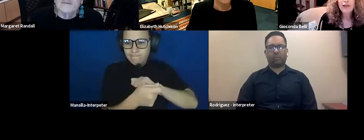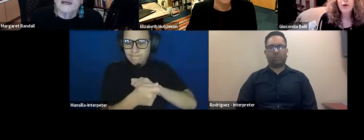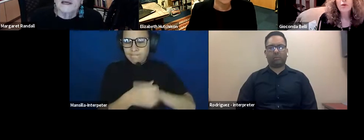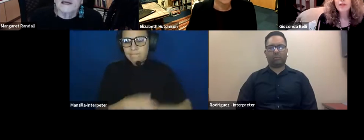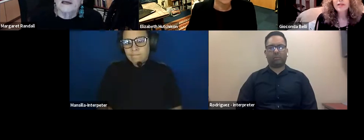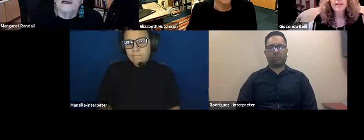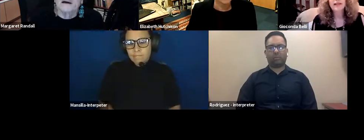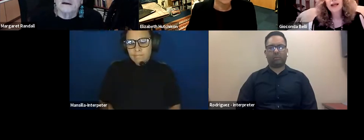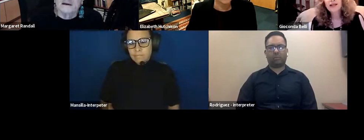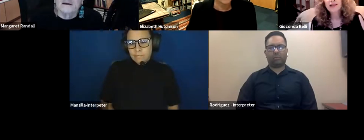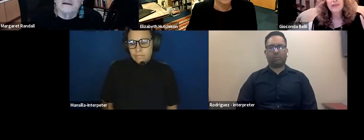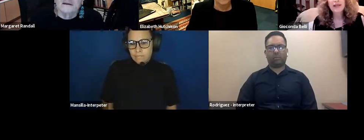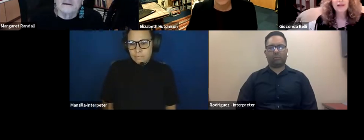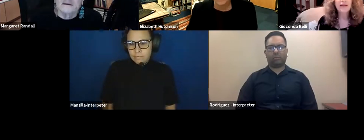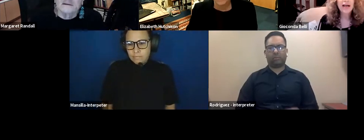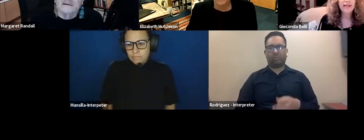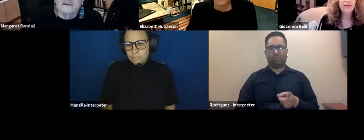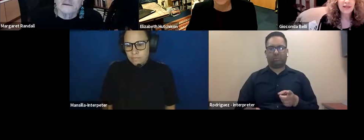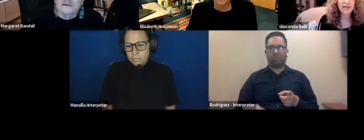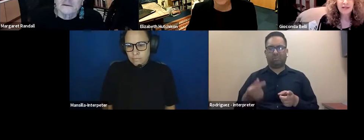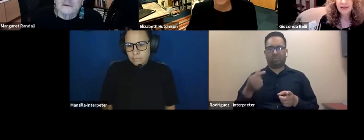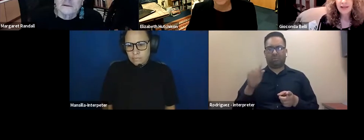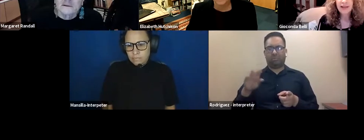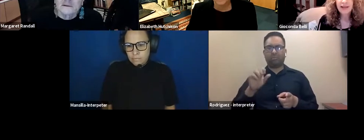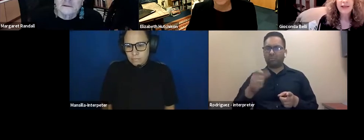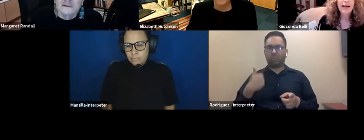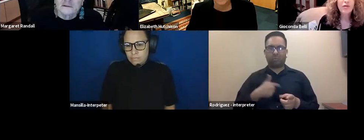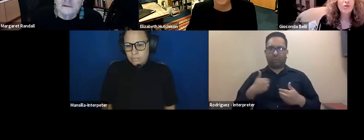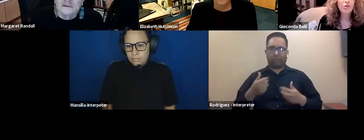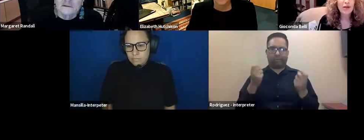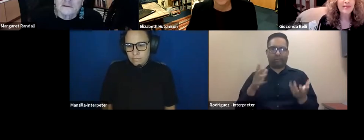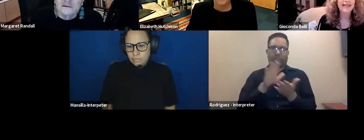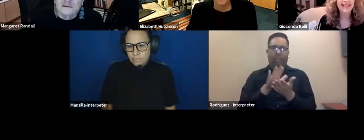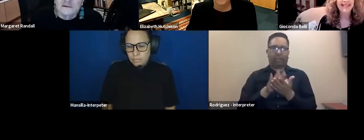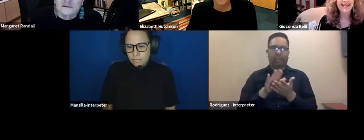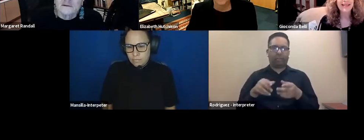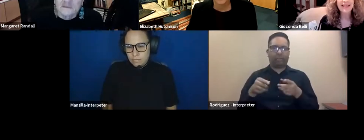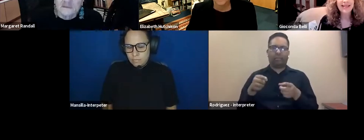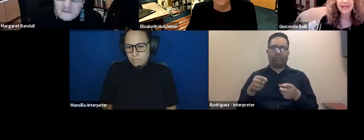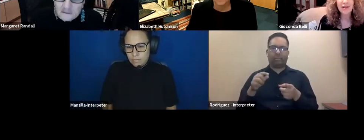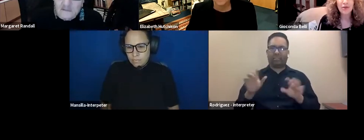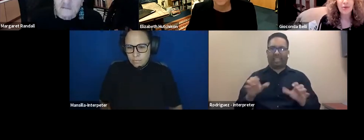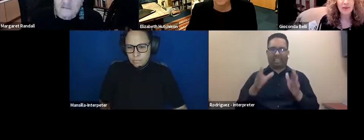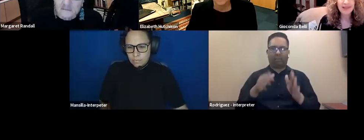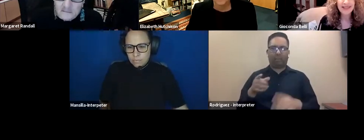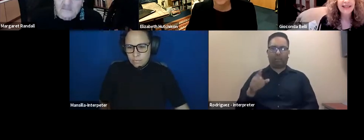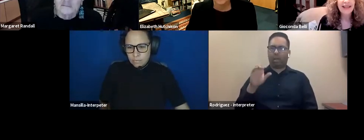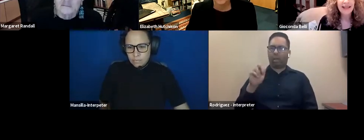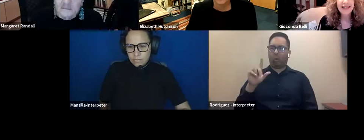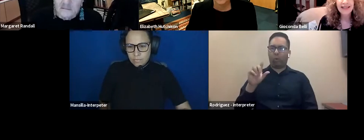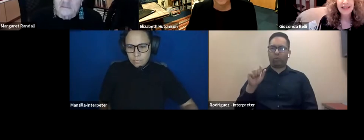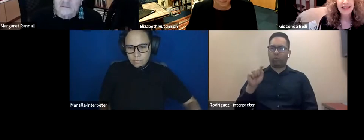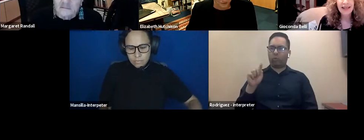know what's happening. have the oldest academic activist, Carlos Tunerman. He's 86 years old,